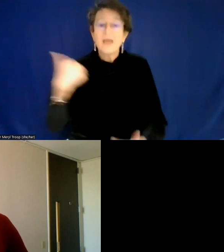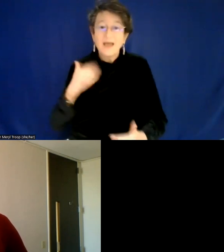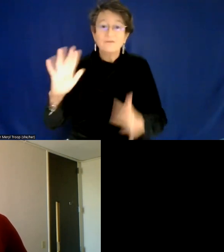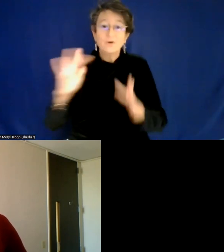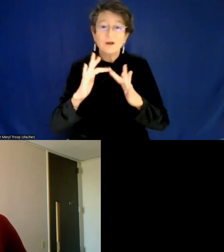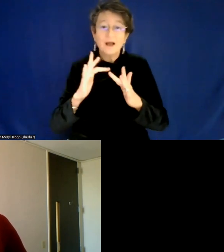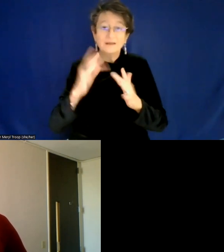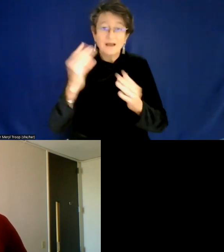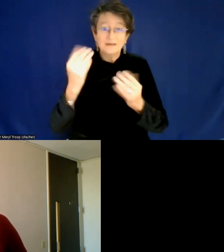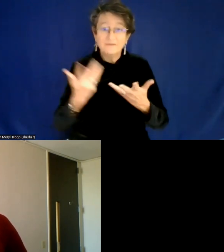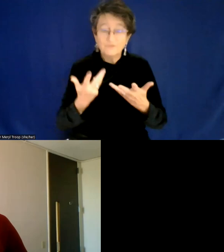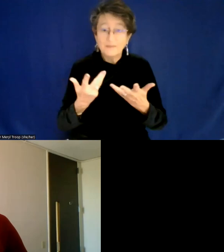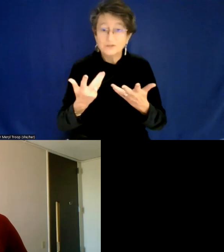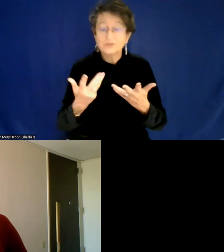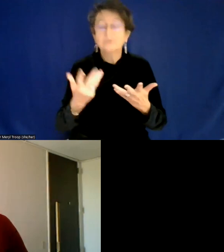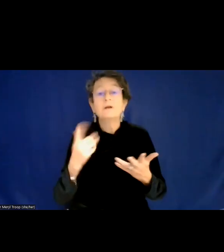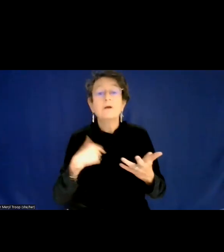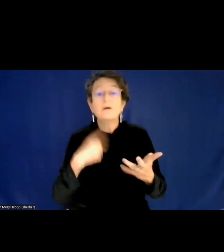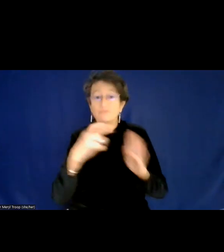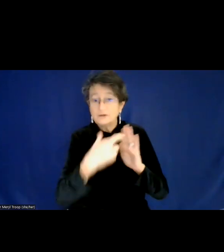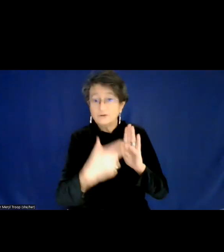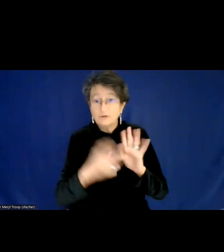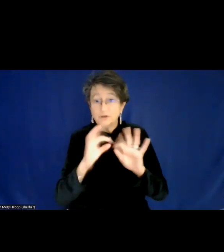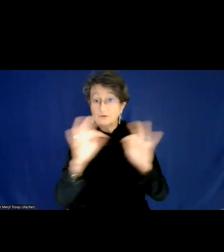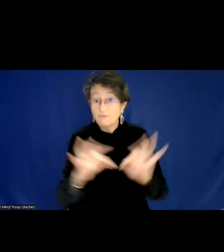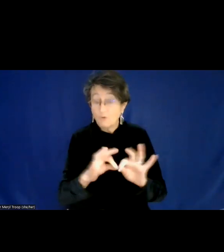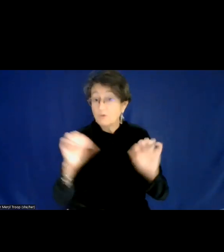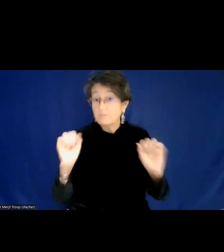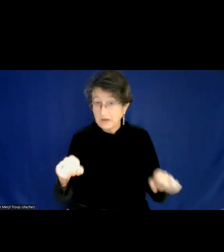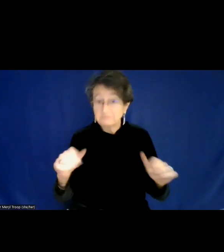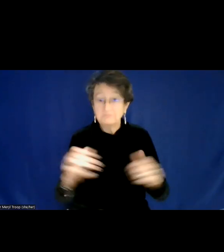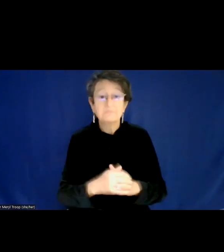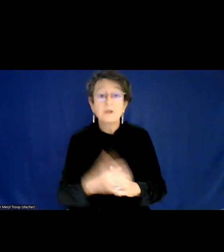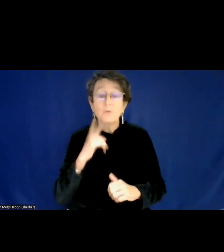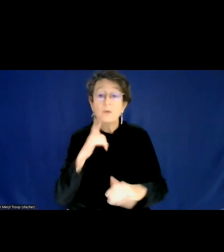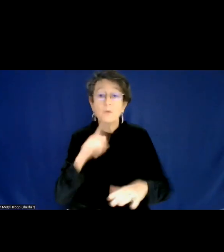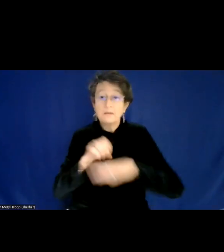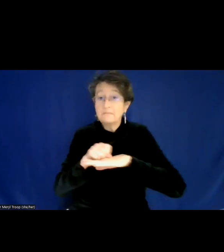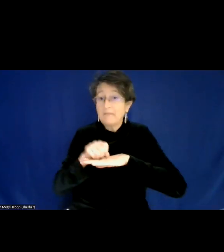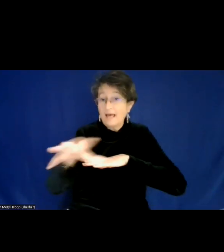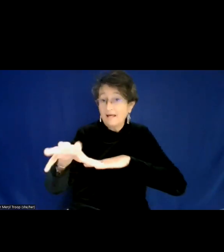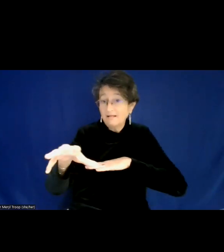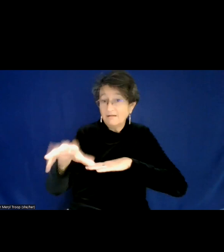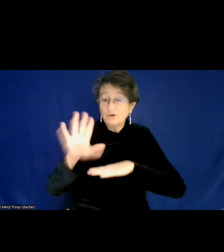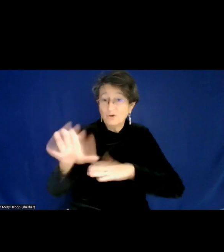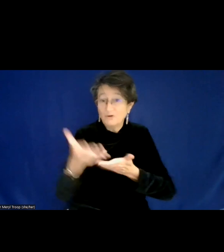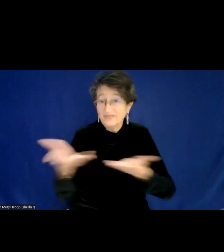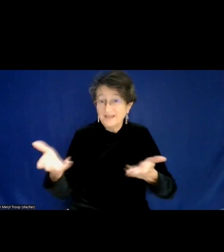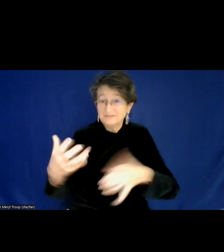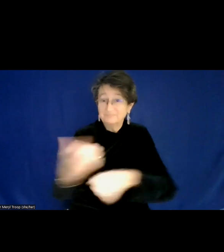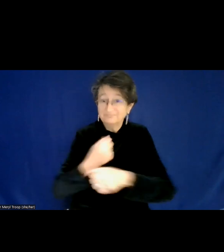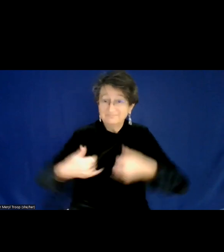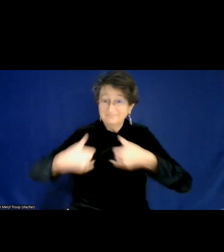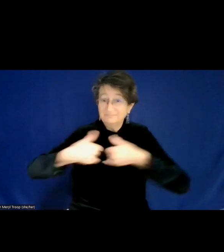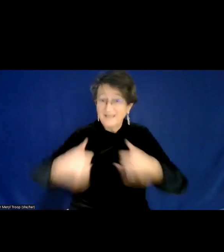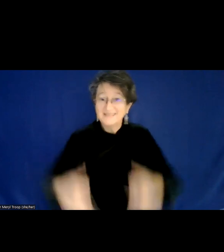um, from your registration form for this event. And so we will, um, snail mail you for the raffle prizes. So congrats